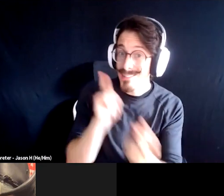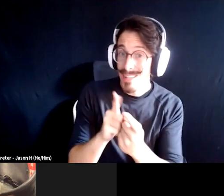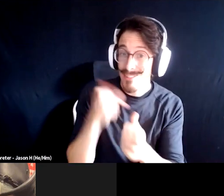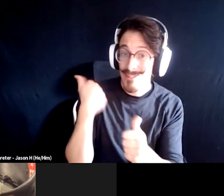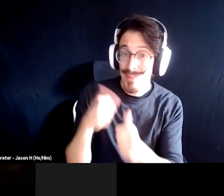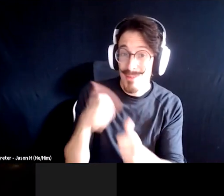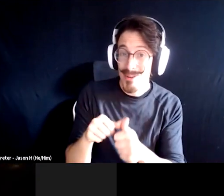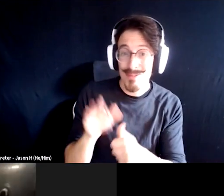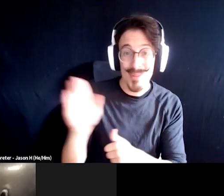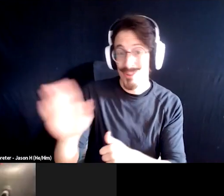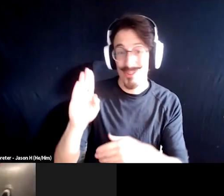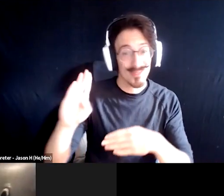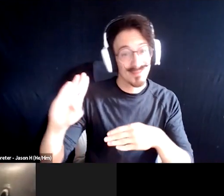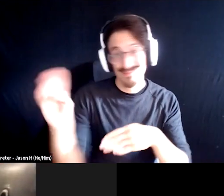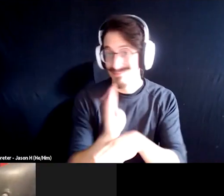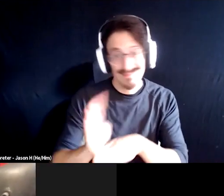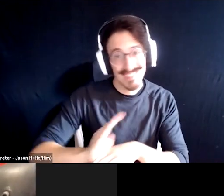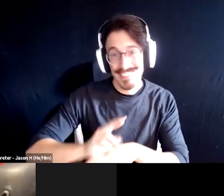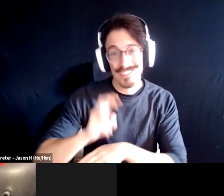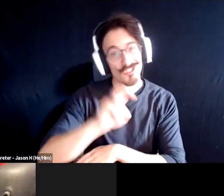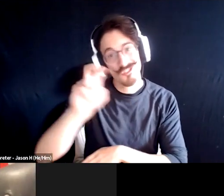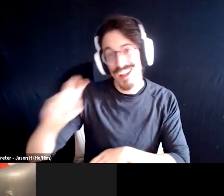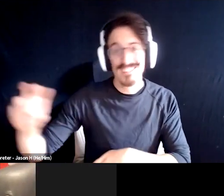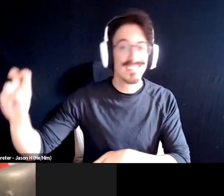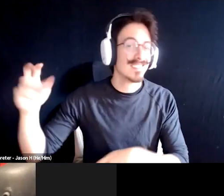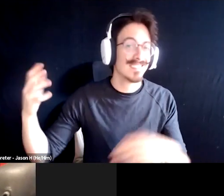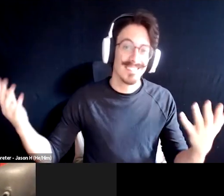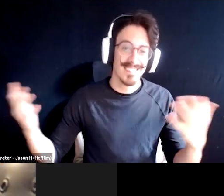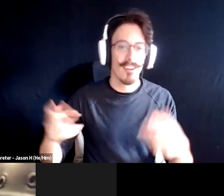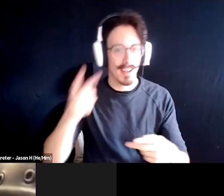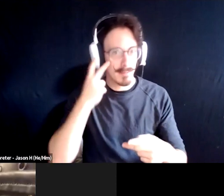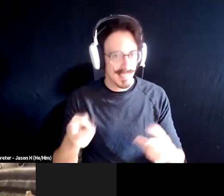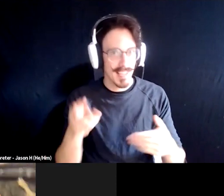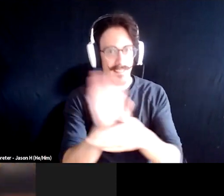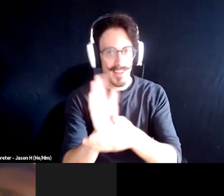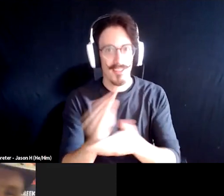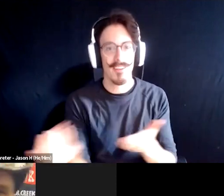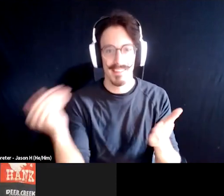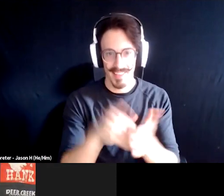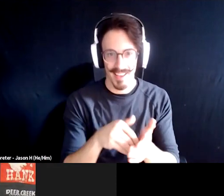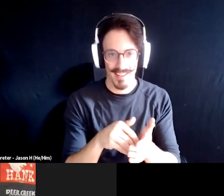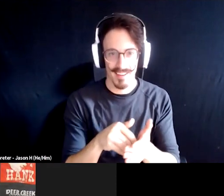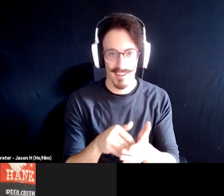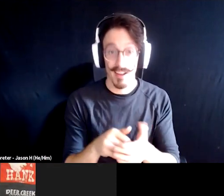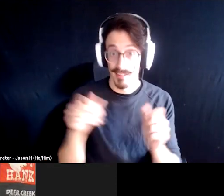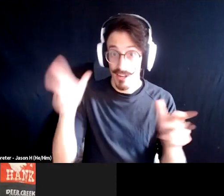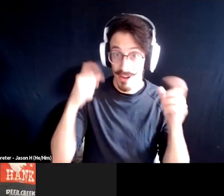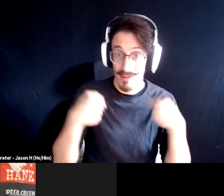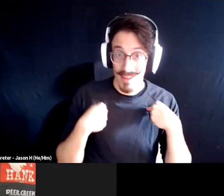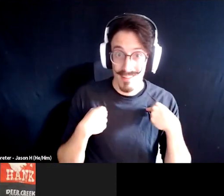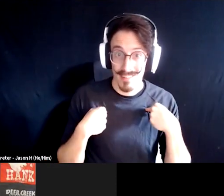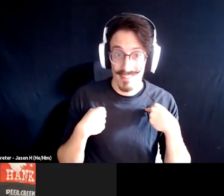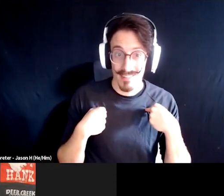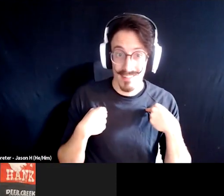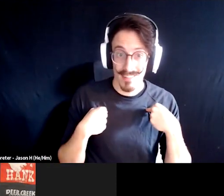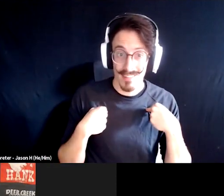you're traveling, so it's hard. Okay, so now we see video again, Joe. Okay, and can you hear me? Yes.